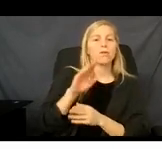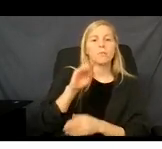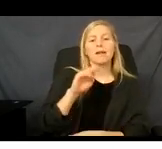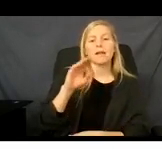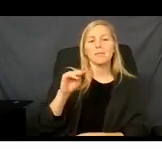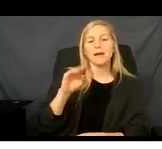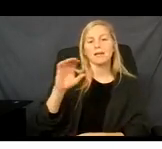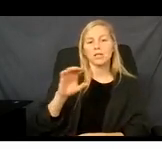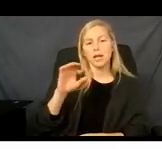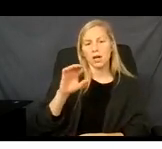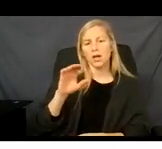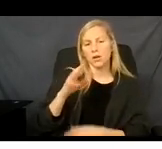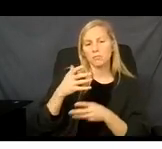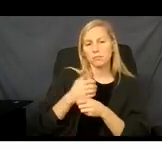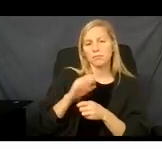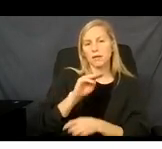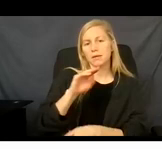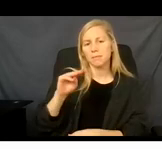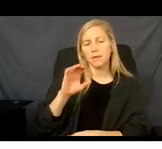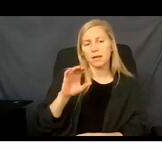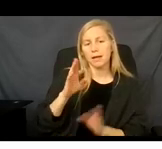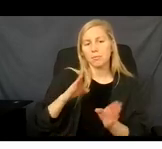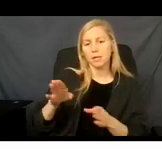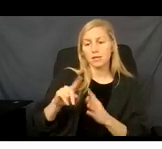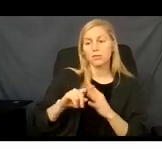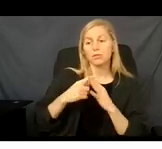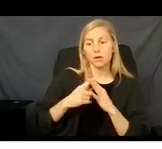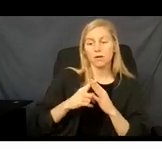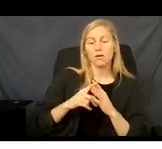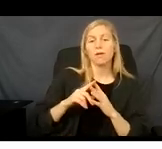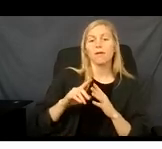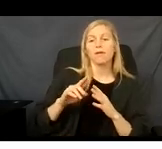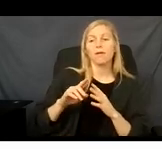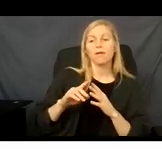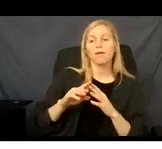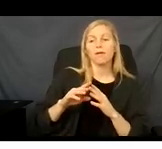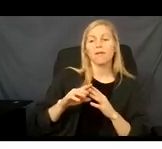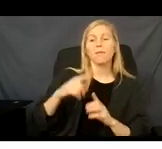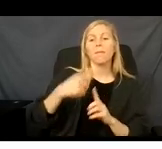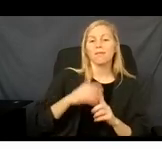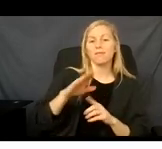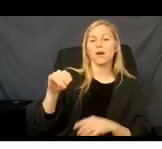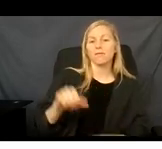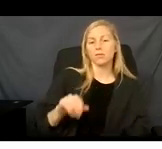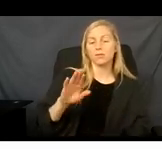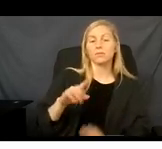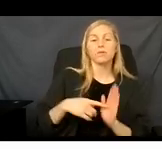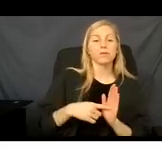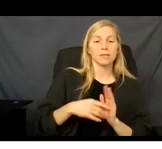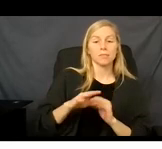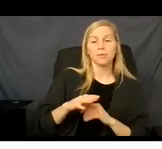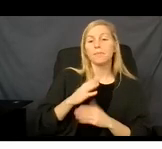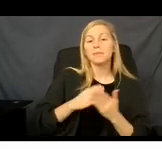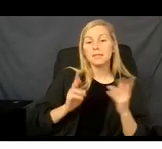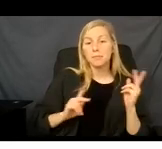start from the beginning of the month of your coverage. For instance, we have people